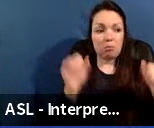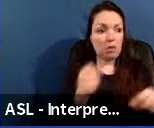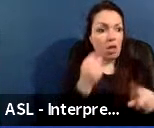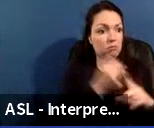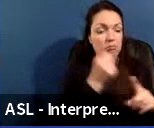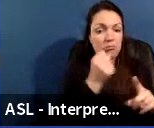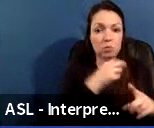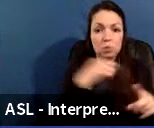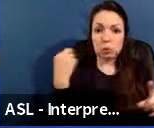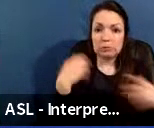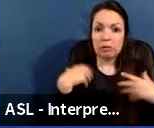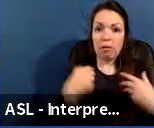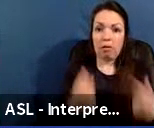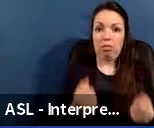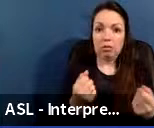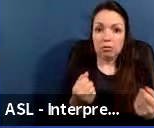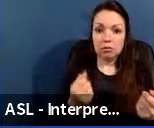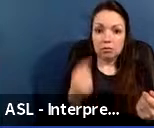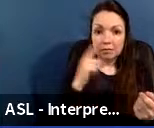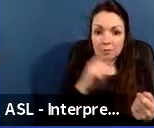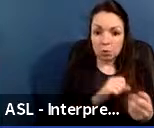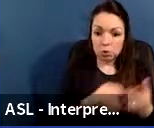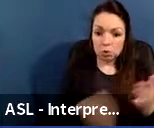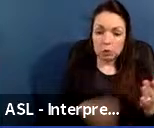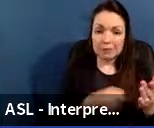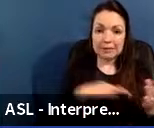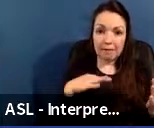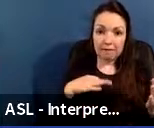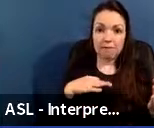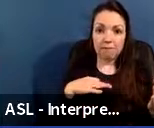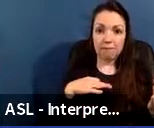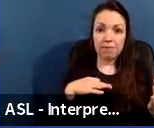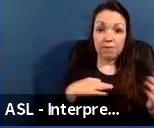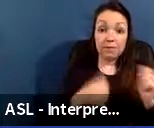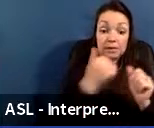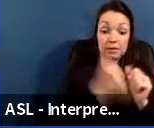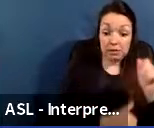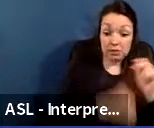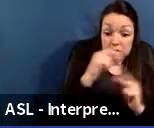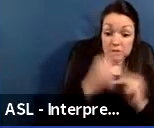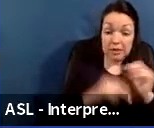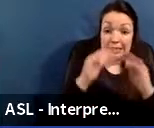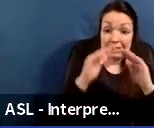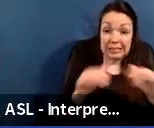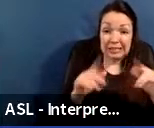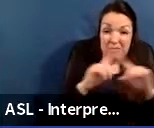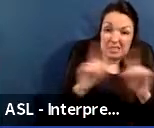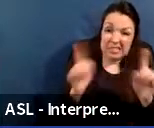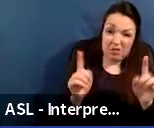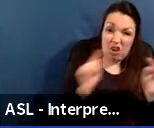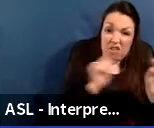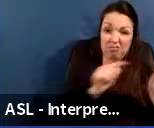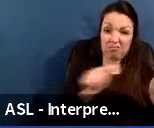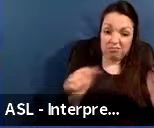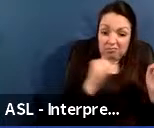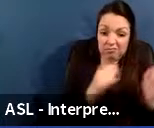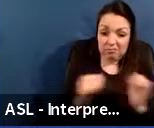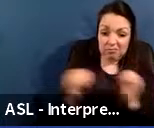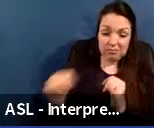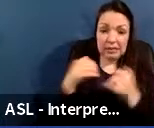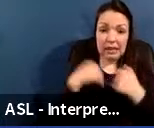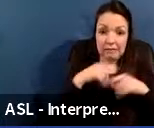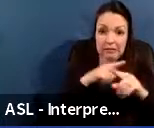health and wellness of our students and staff. Each building system is different and presents its own set of challenges when